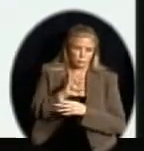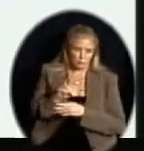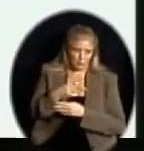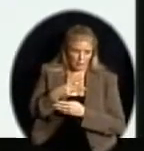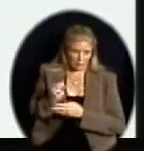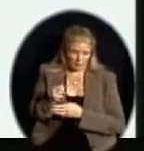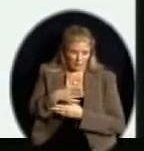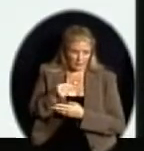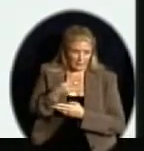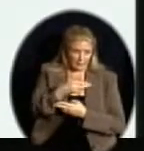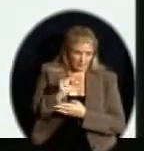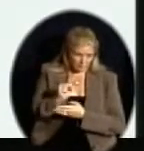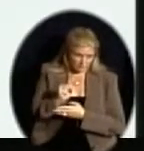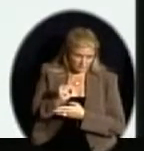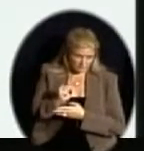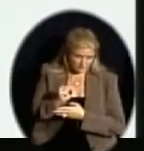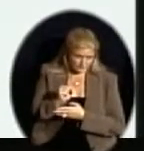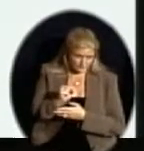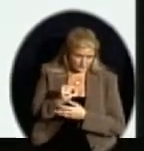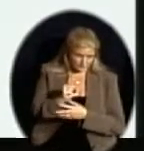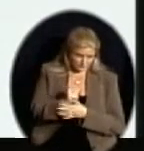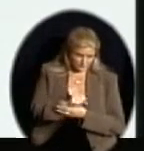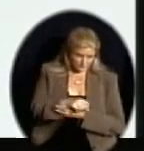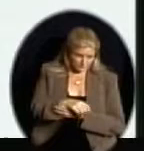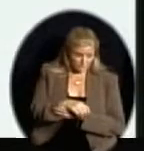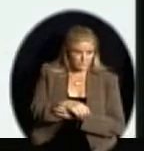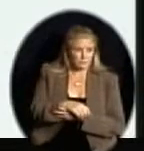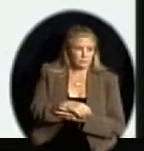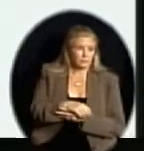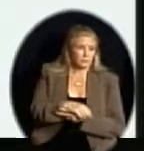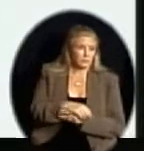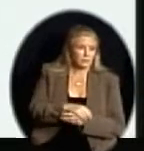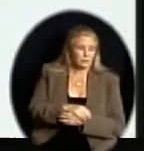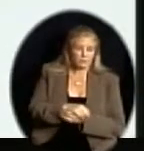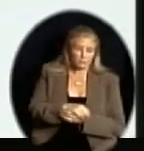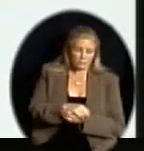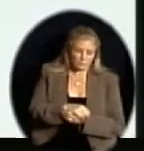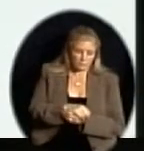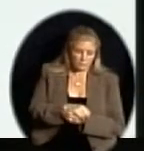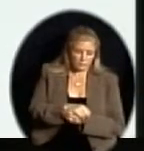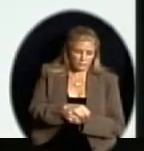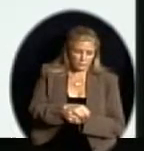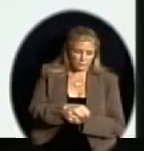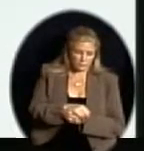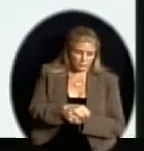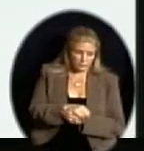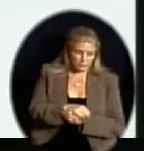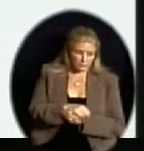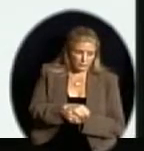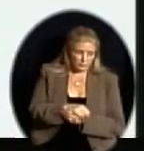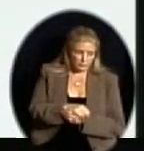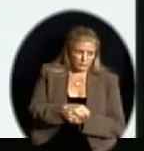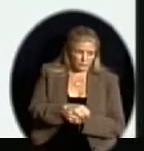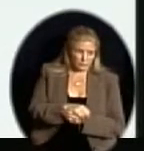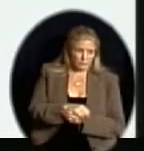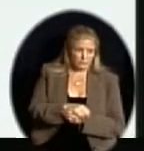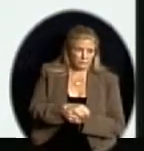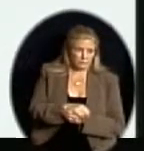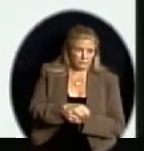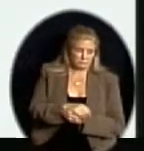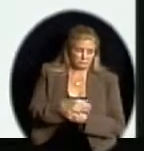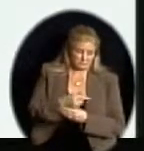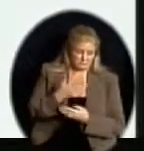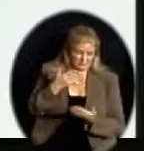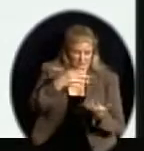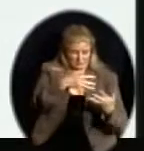It's nice that the senior highs and junior high principals help us out. We buy the paint, and they get some of their people to help. But here are some of the